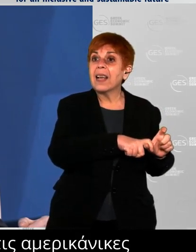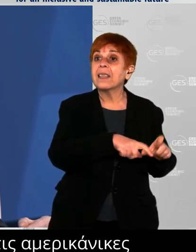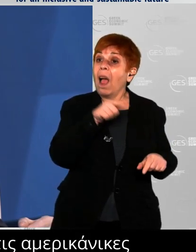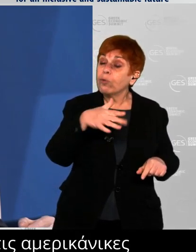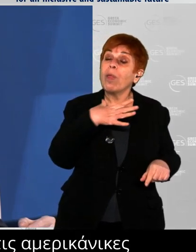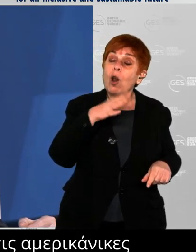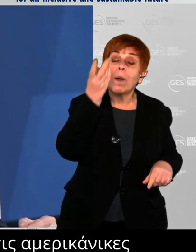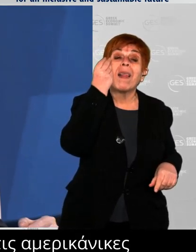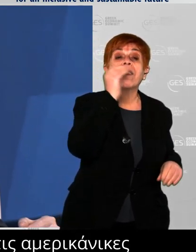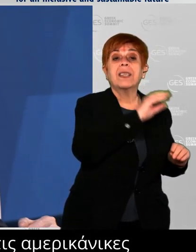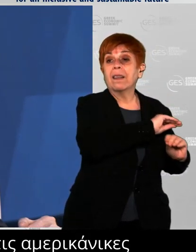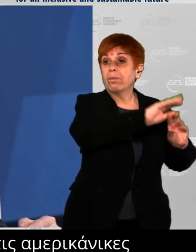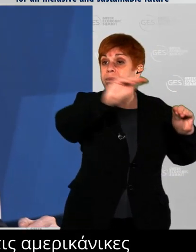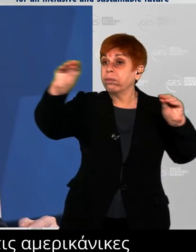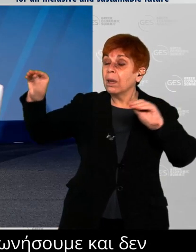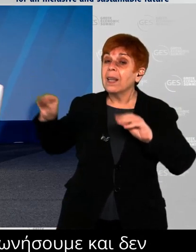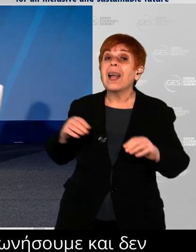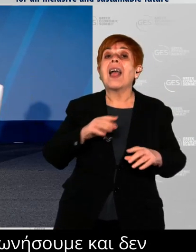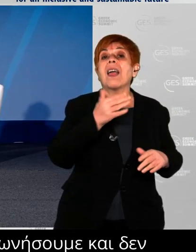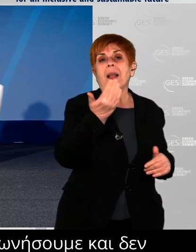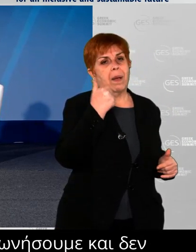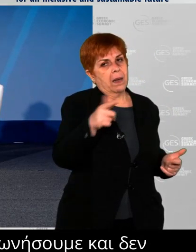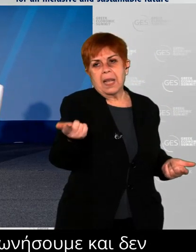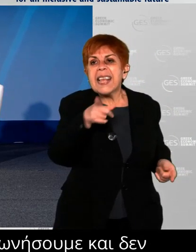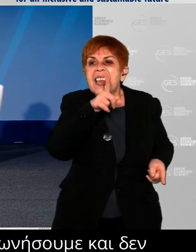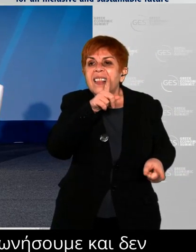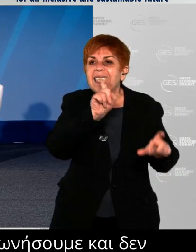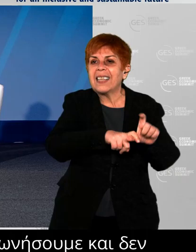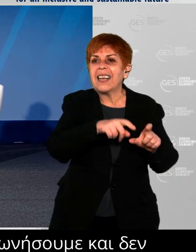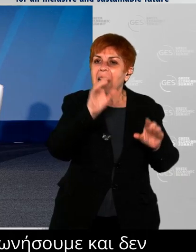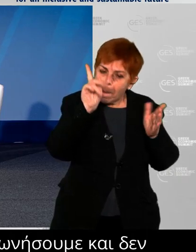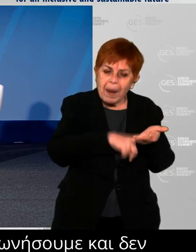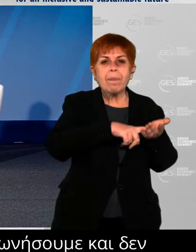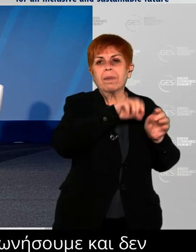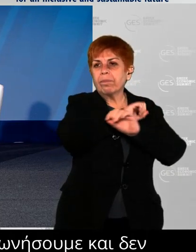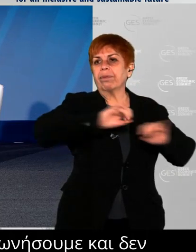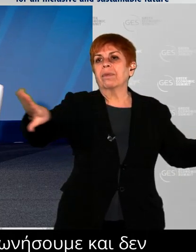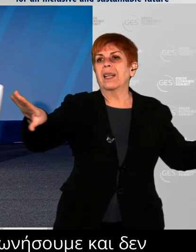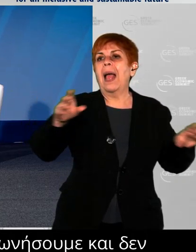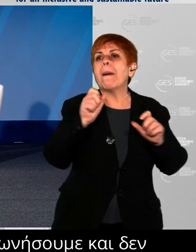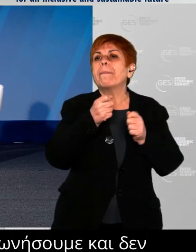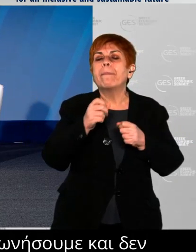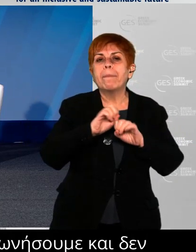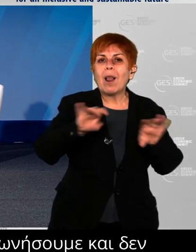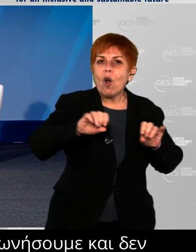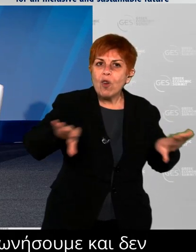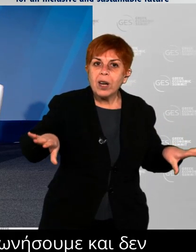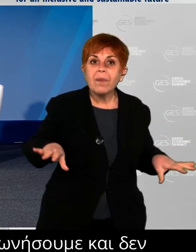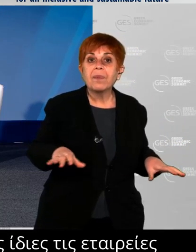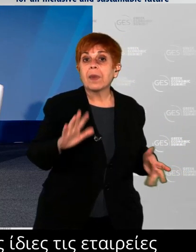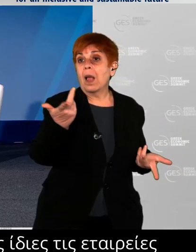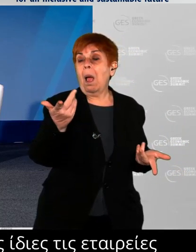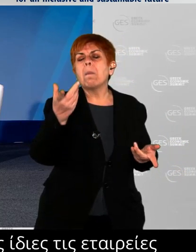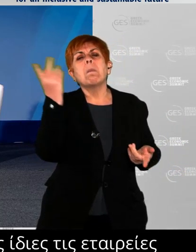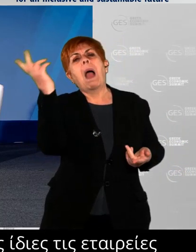themselves. We've talked a lot about the healthcare sector, and this is an area where Greece already has great